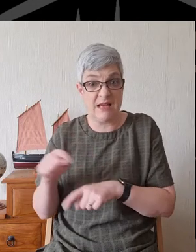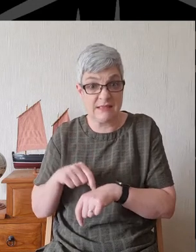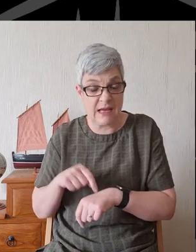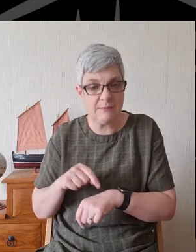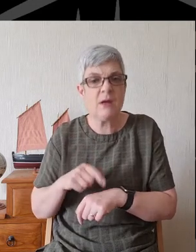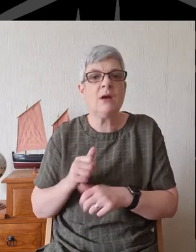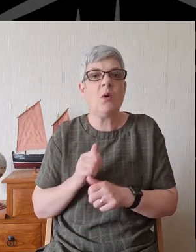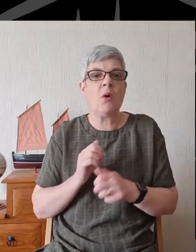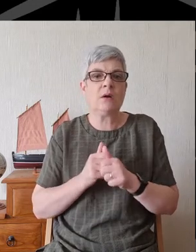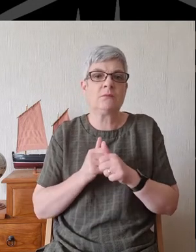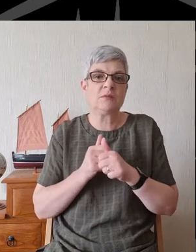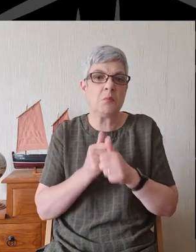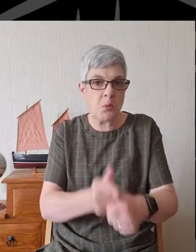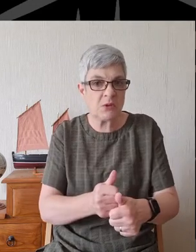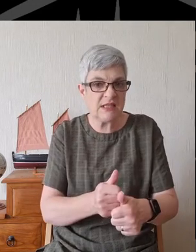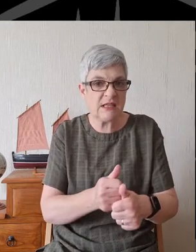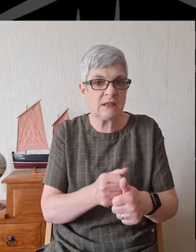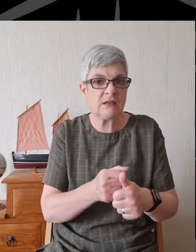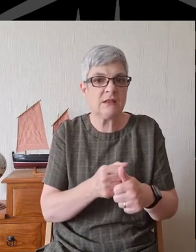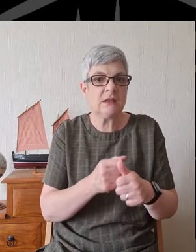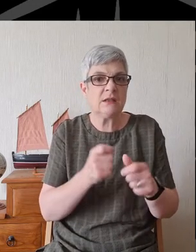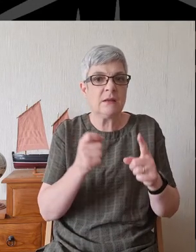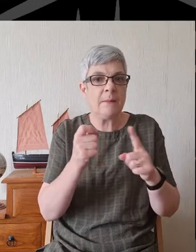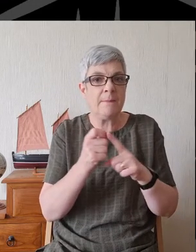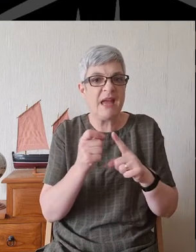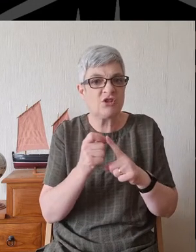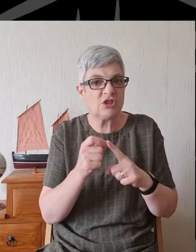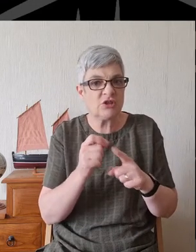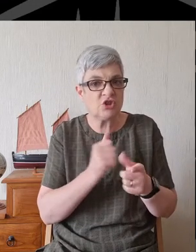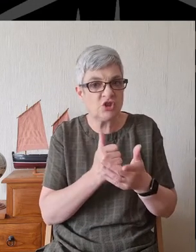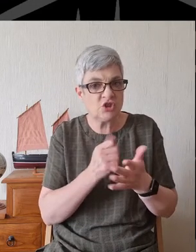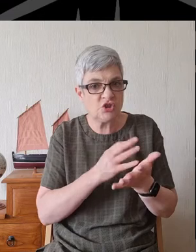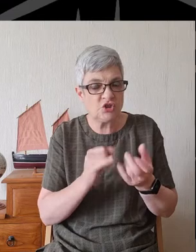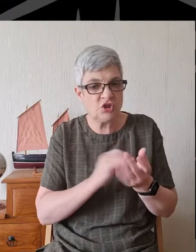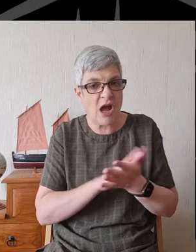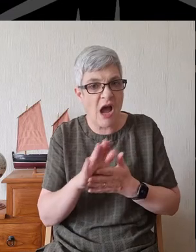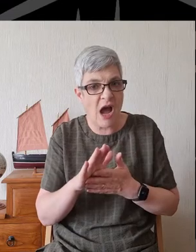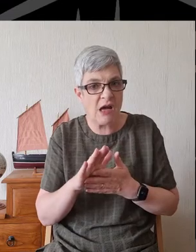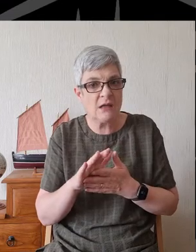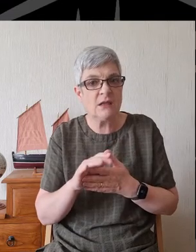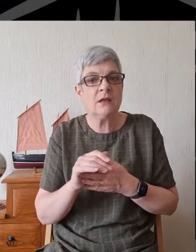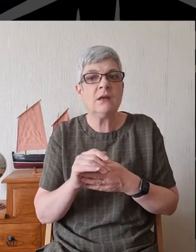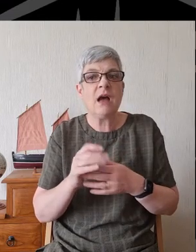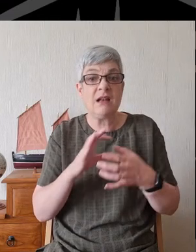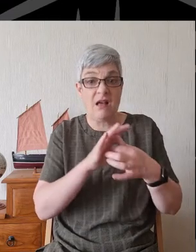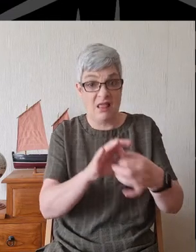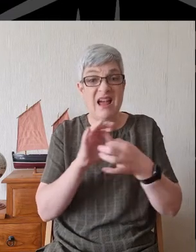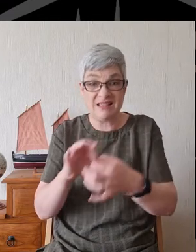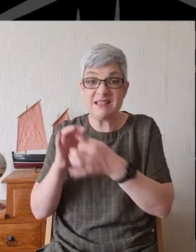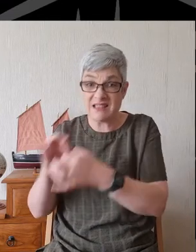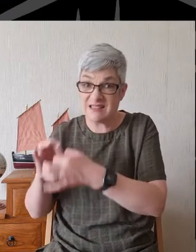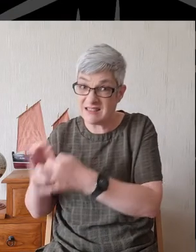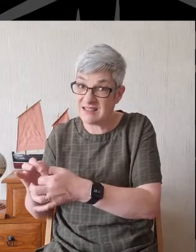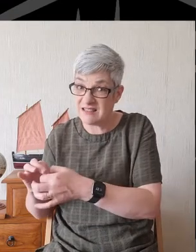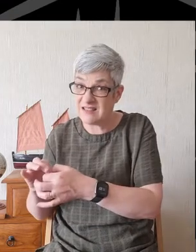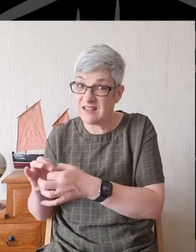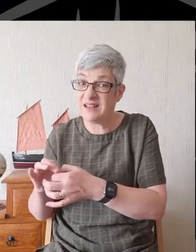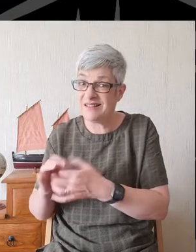convenient at the time. And these unworthy alliances and many others have come back to bite us.